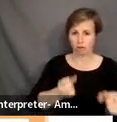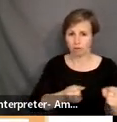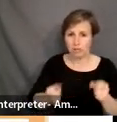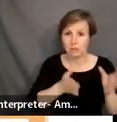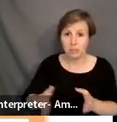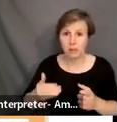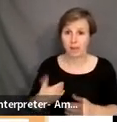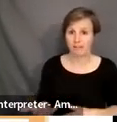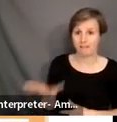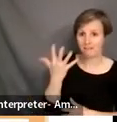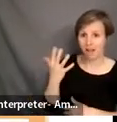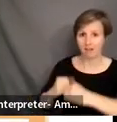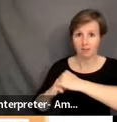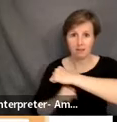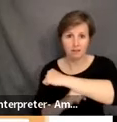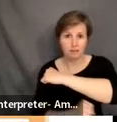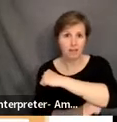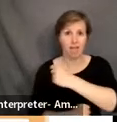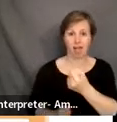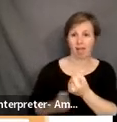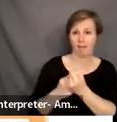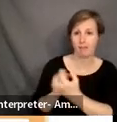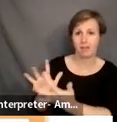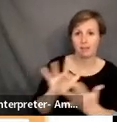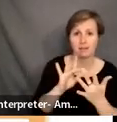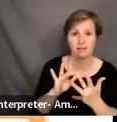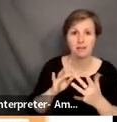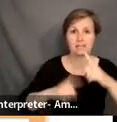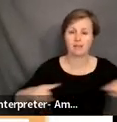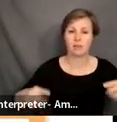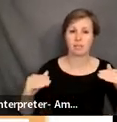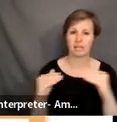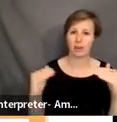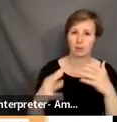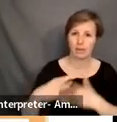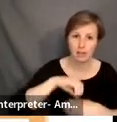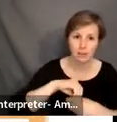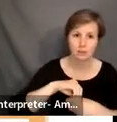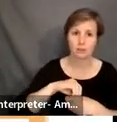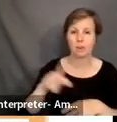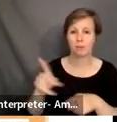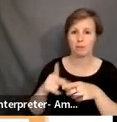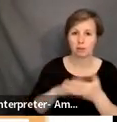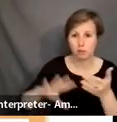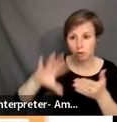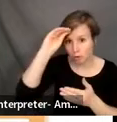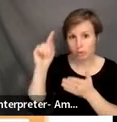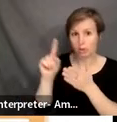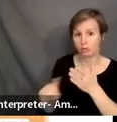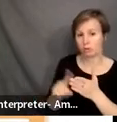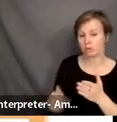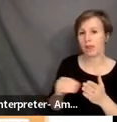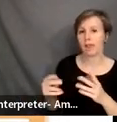we have five pillars here. Advocacy and outreach, diversity, equity, and inclusion, professional learning, research, and teacher